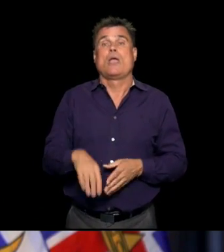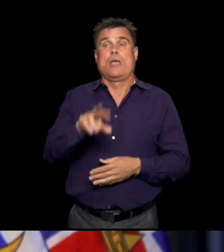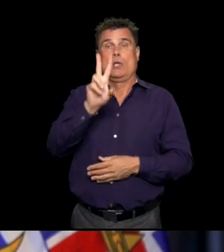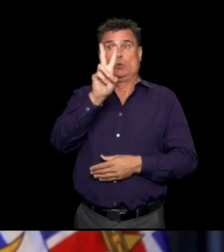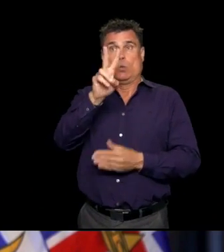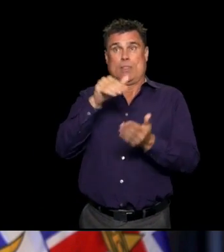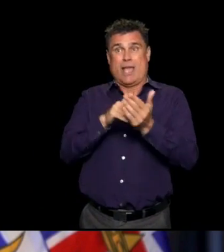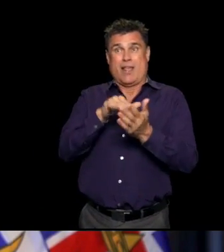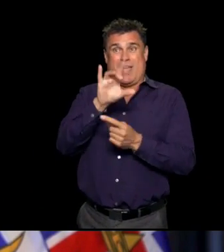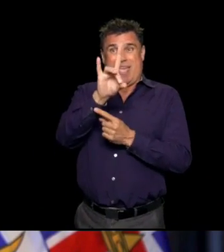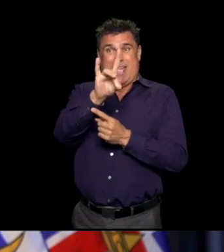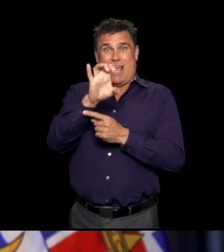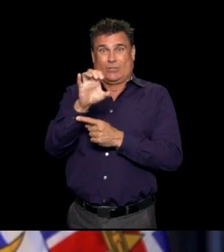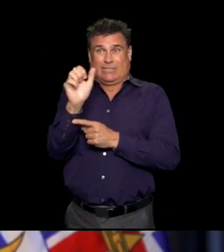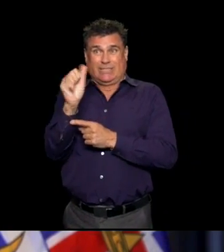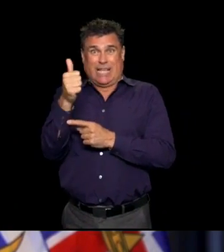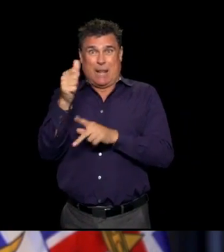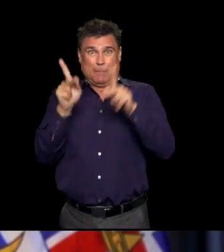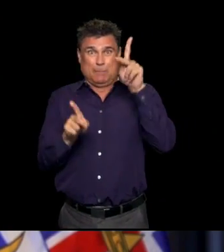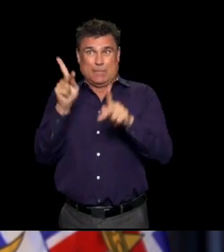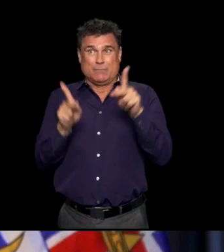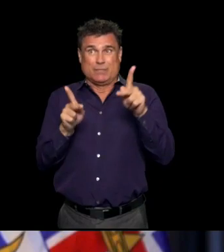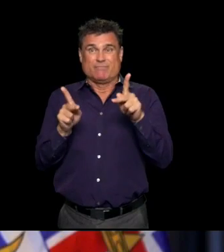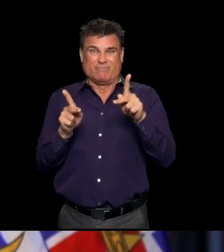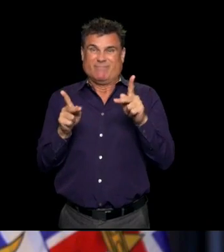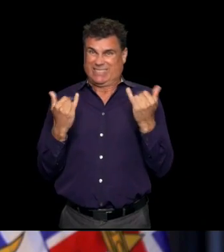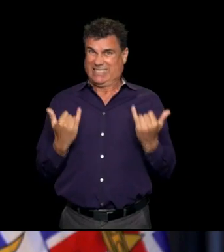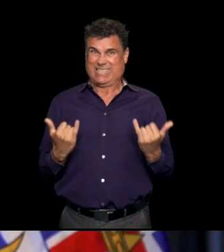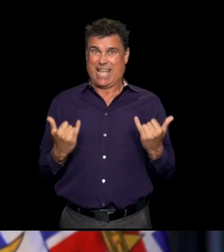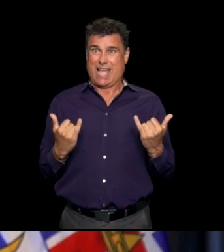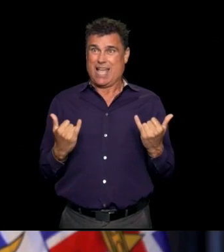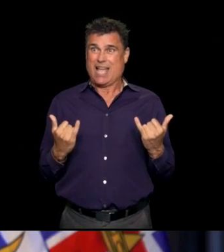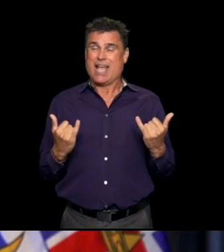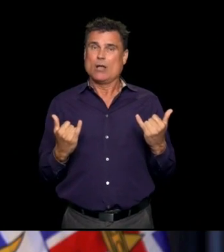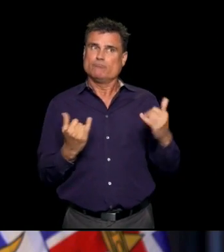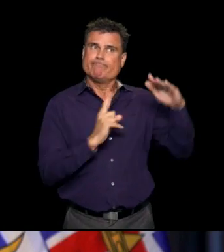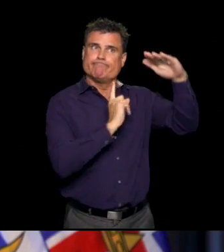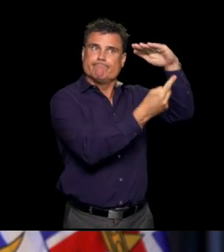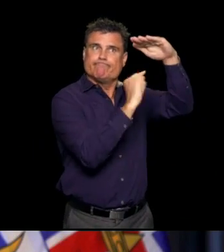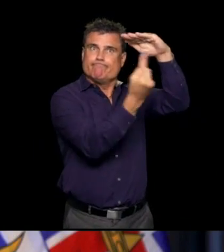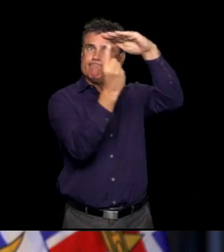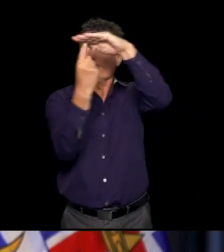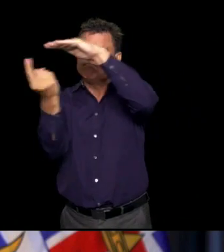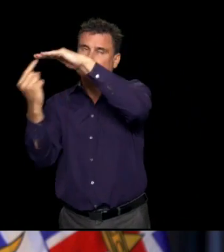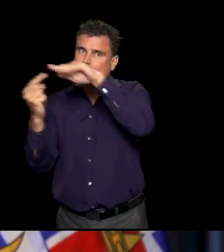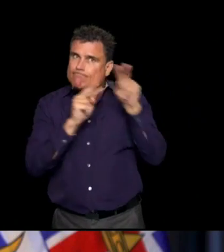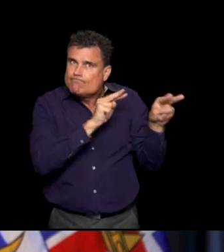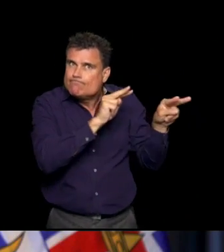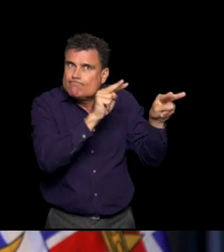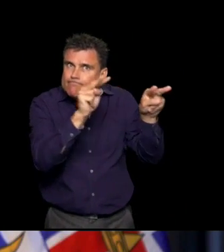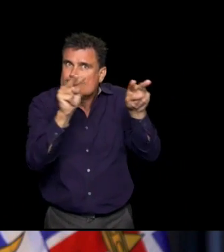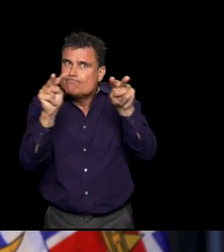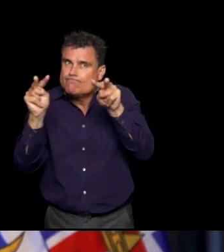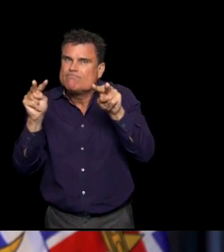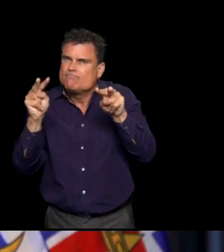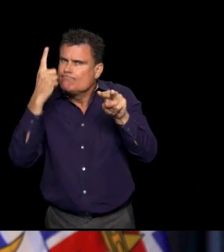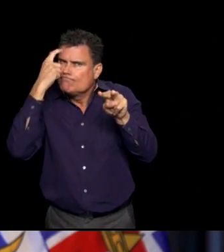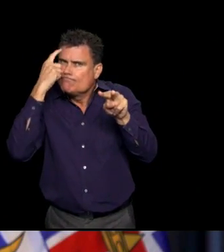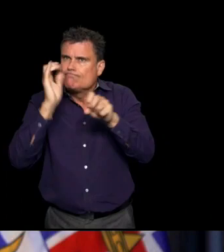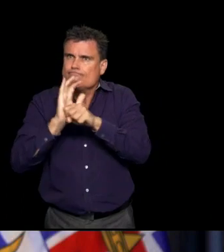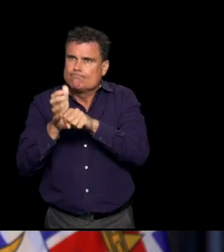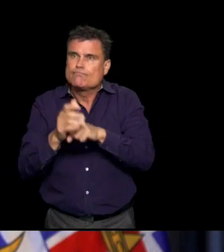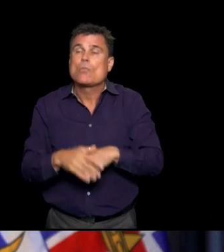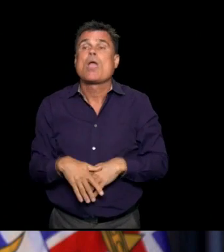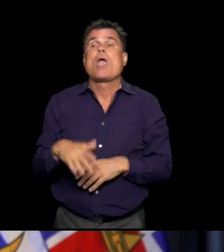under surveillance who are self-isolating in the province because of contacts with COVID-19, 906 active